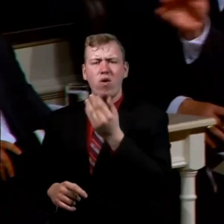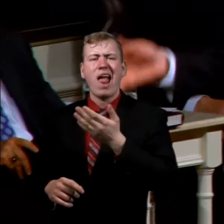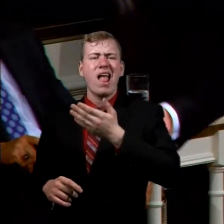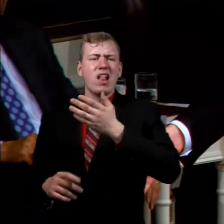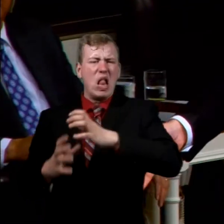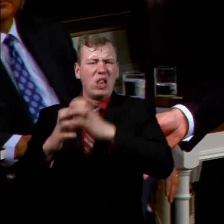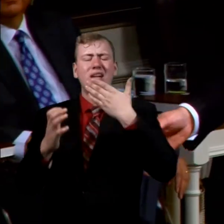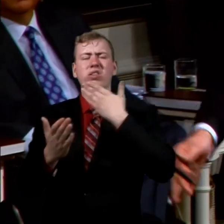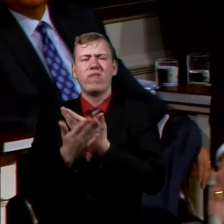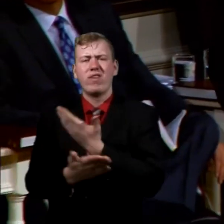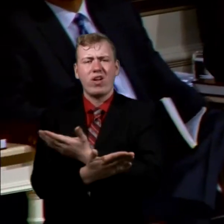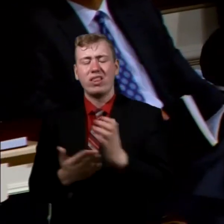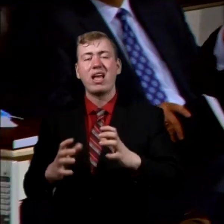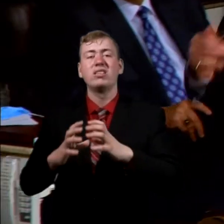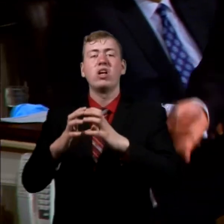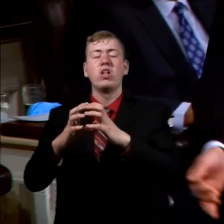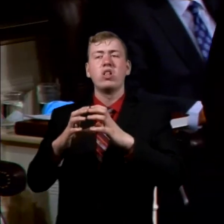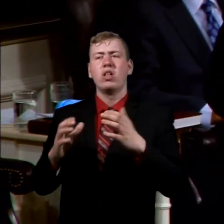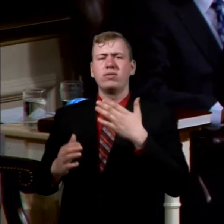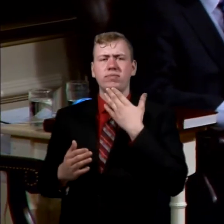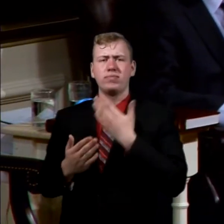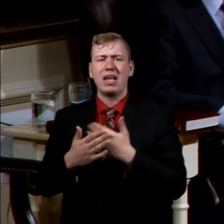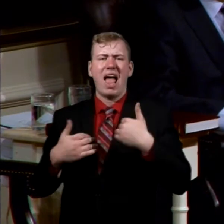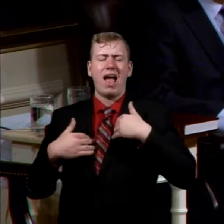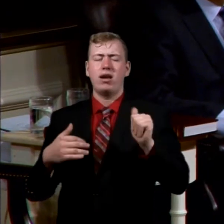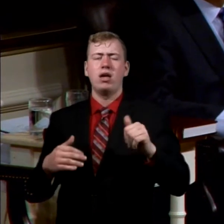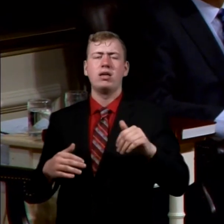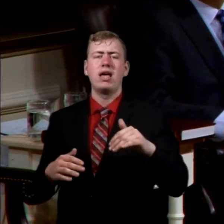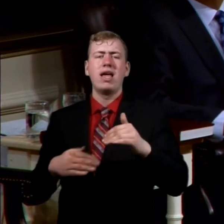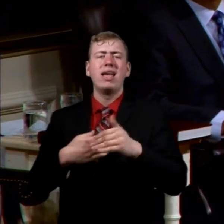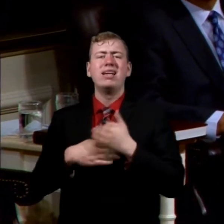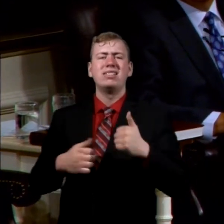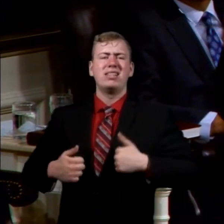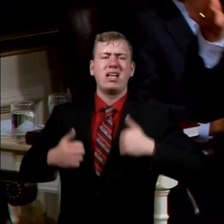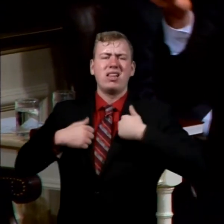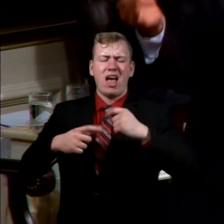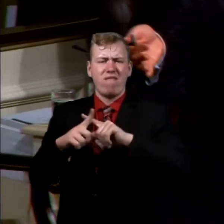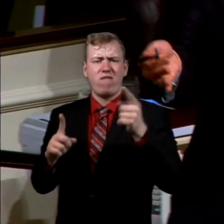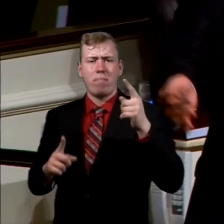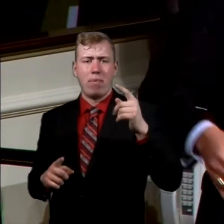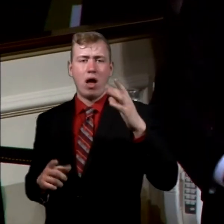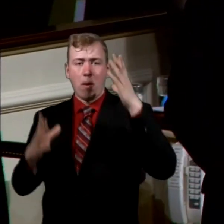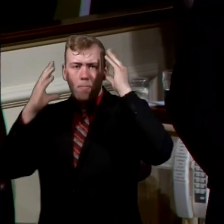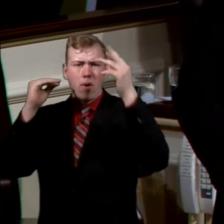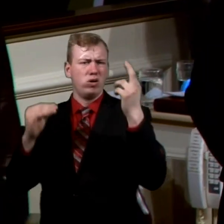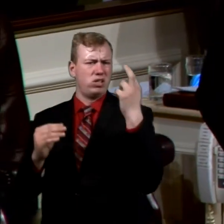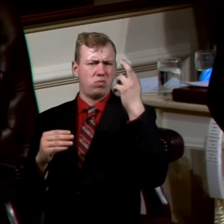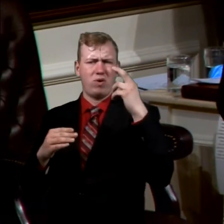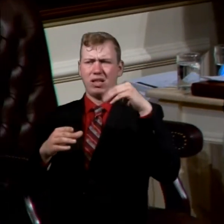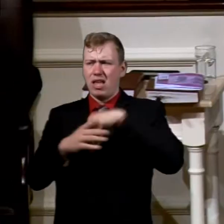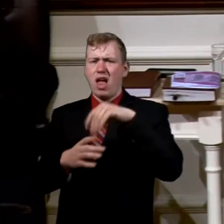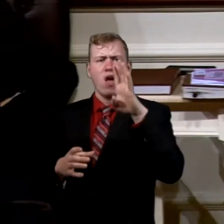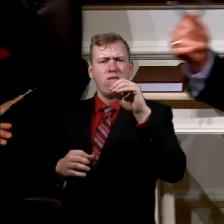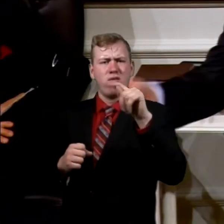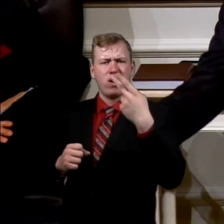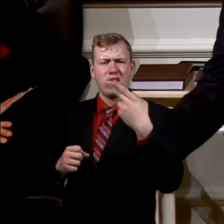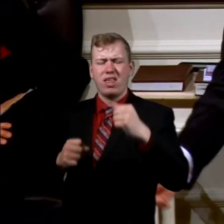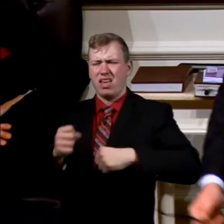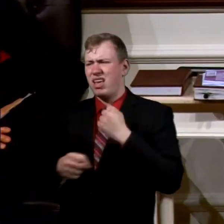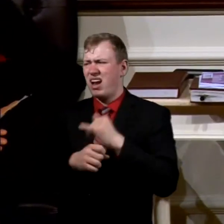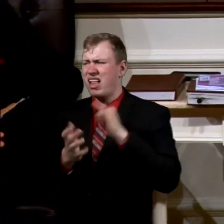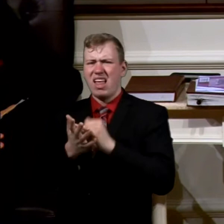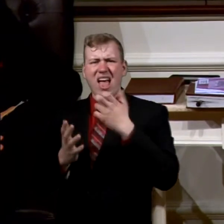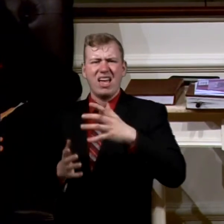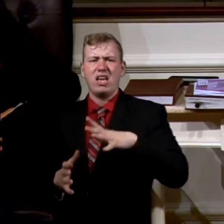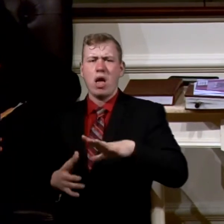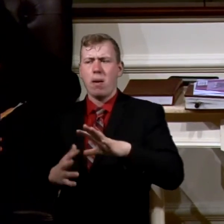had lots of good things. And he had a plush life. But he did realize somewhere in his 40th year that he chose to